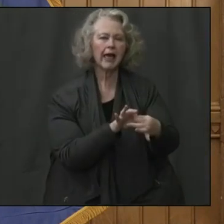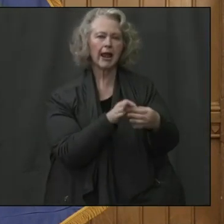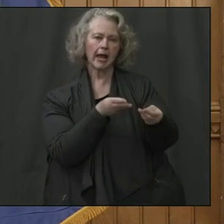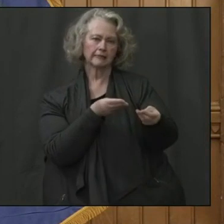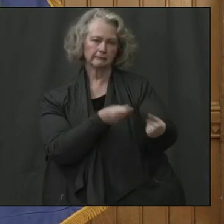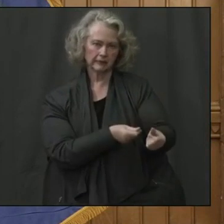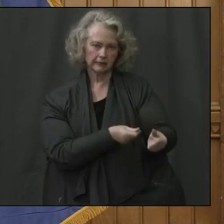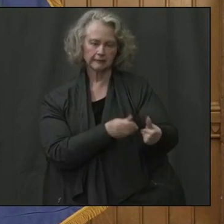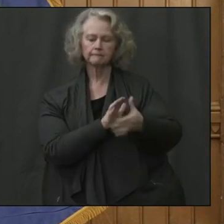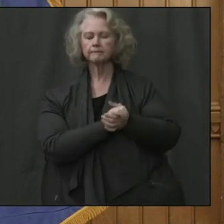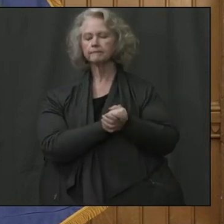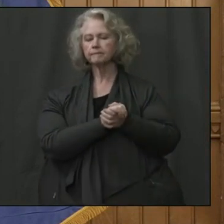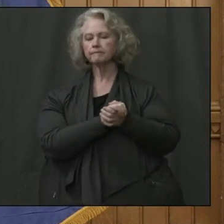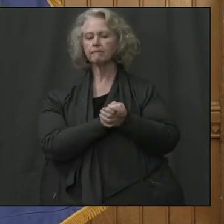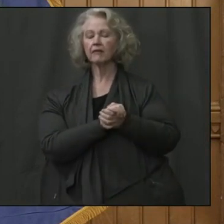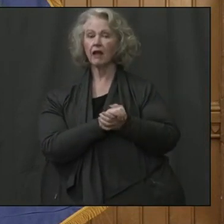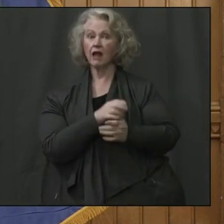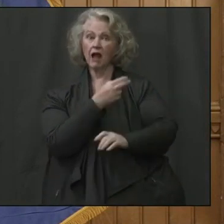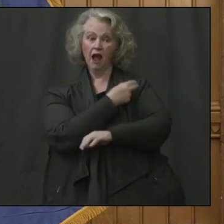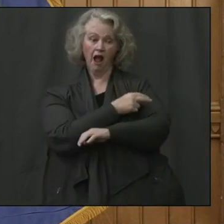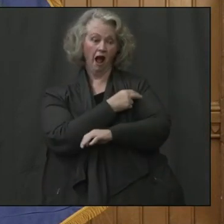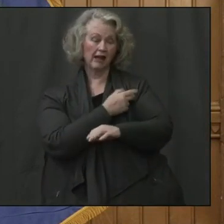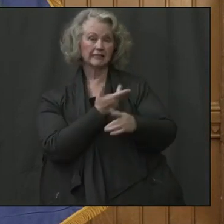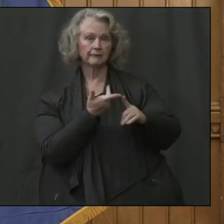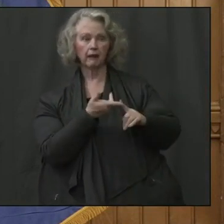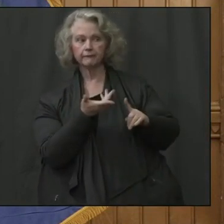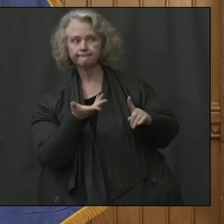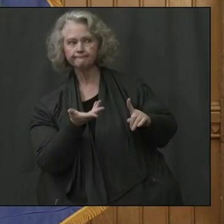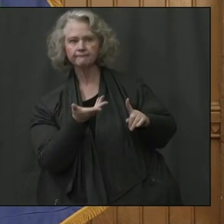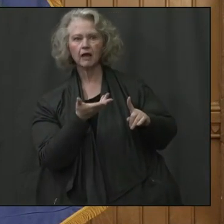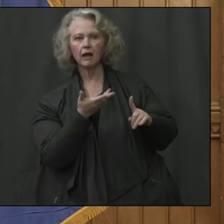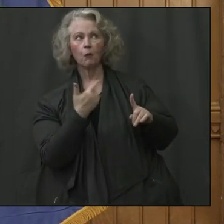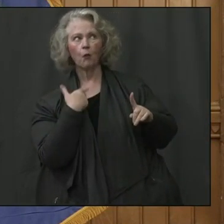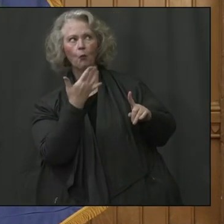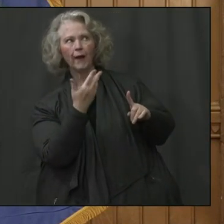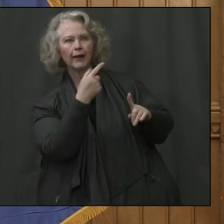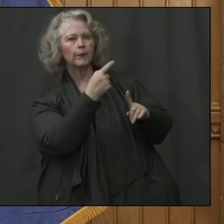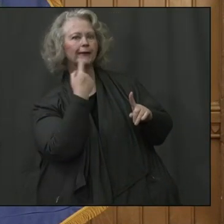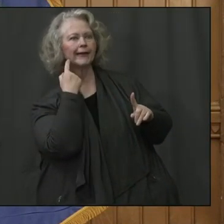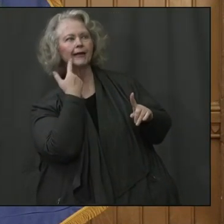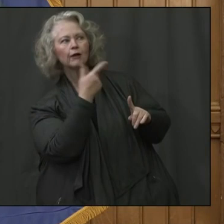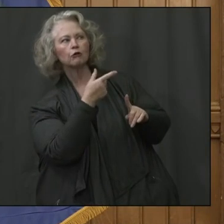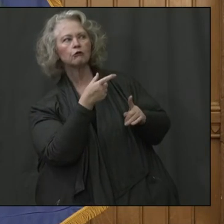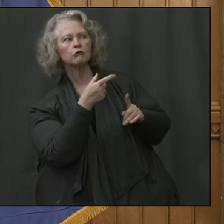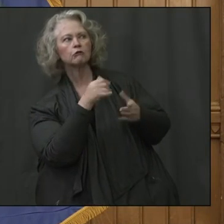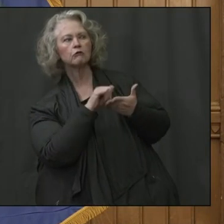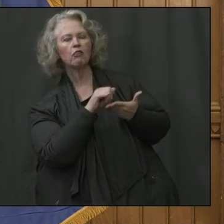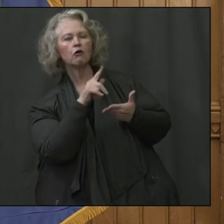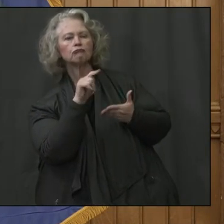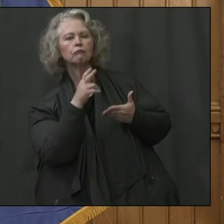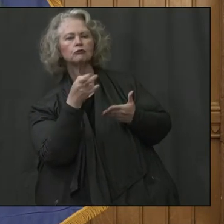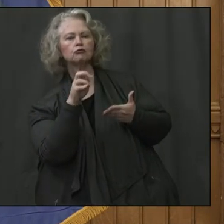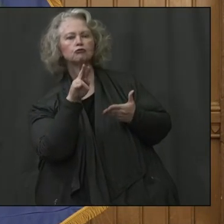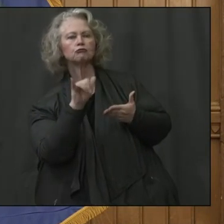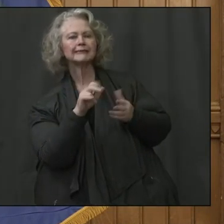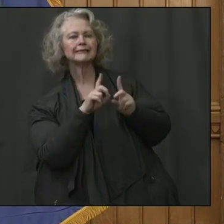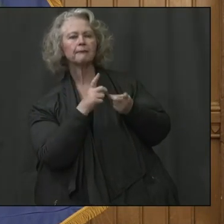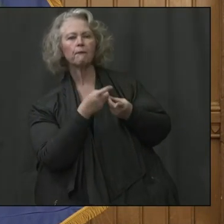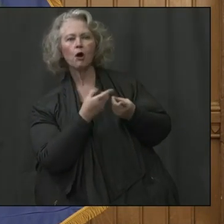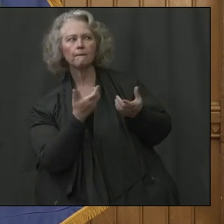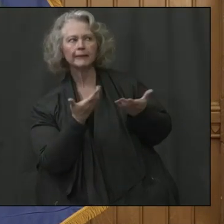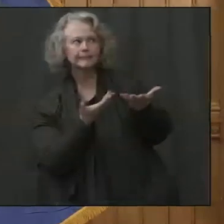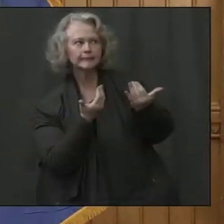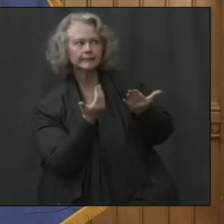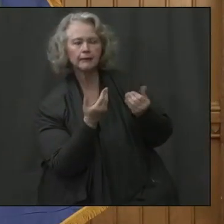Hospitals that we still haven't even gotten the guidance from Treasury yet on that $100 billion. So Dan